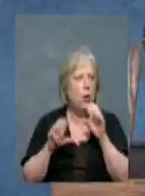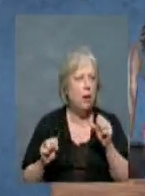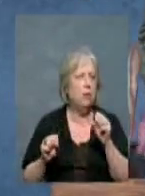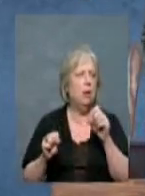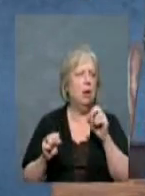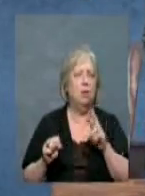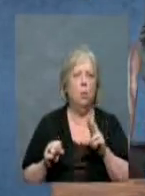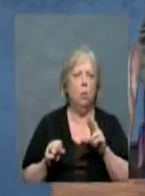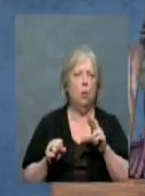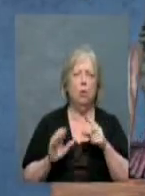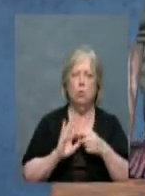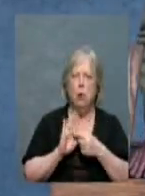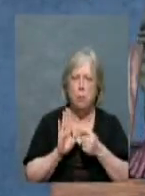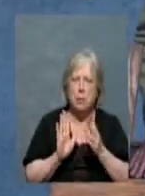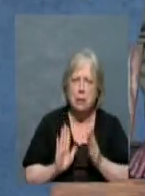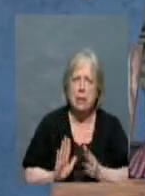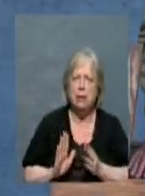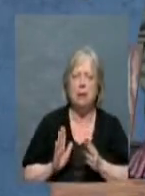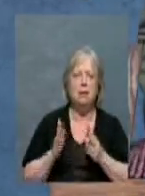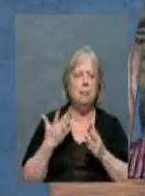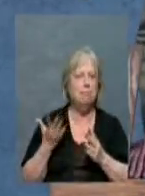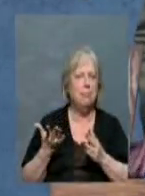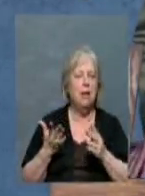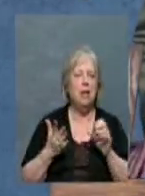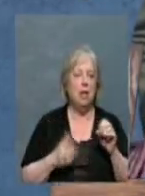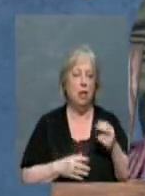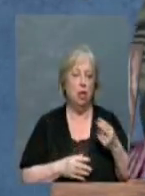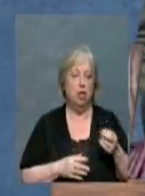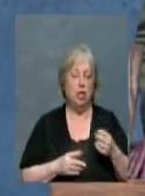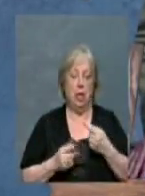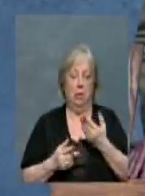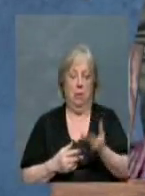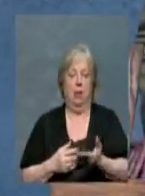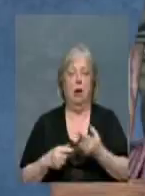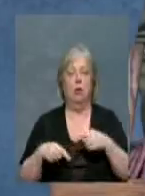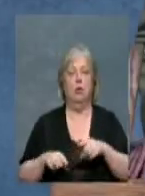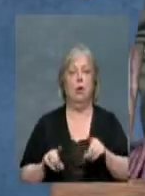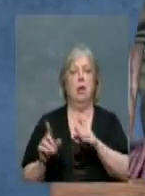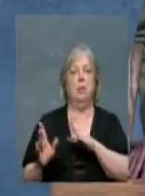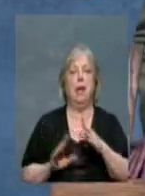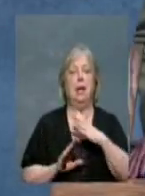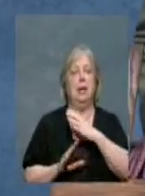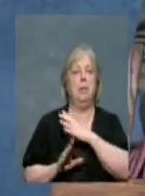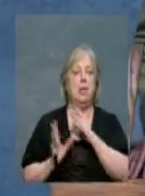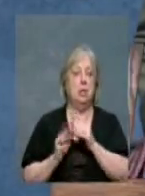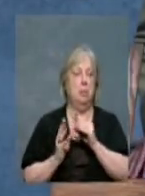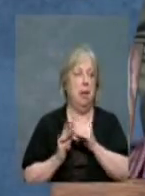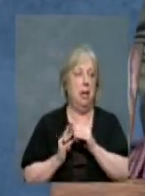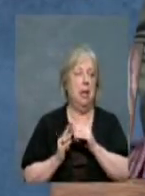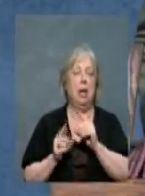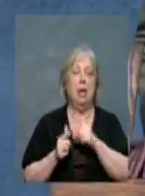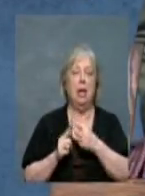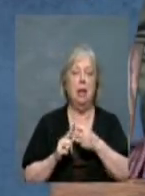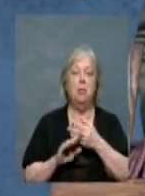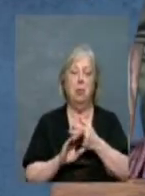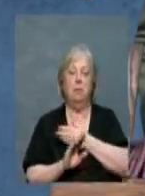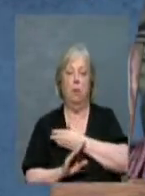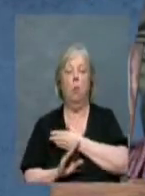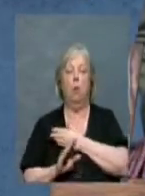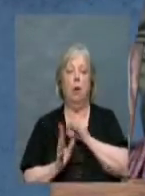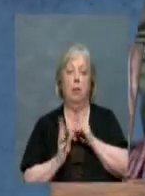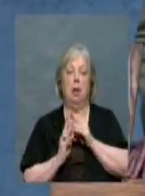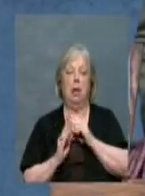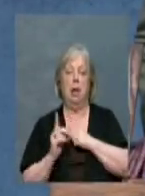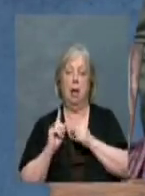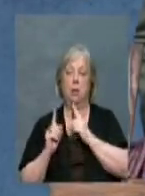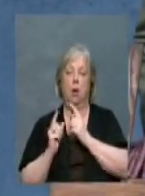a representative. She was at the Planning Commission meeting, and then I talked to her prior to the Planning Commission meeting,